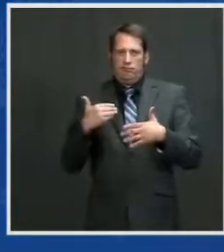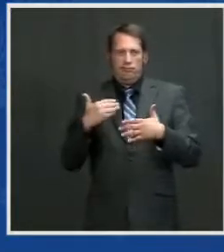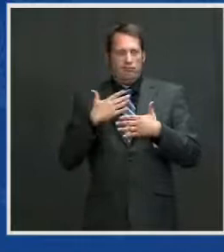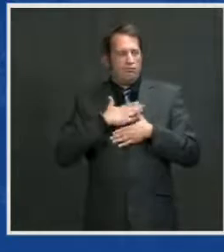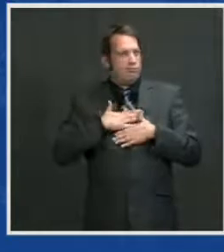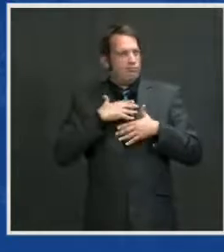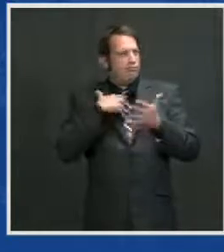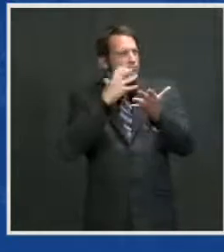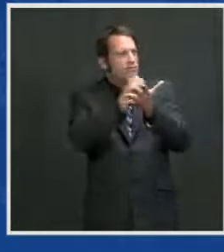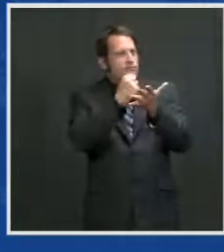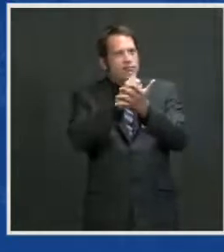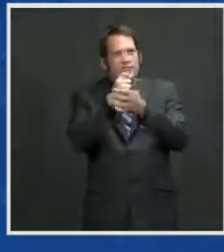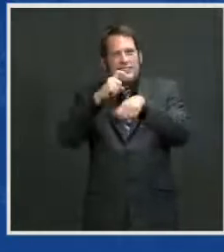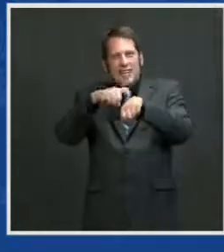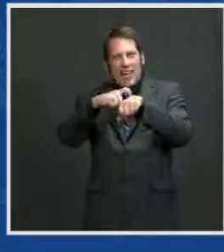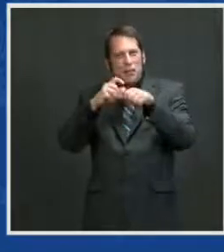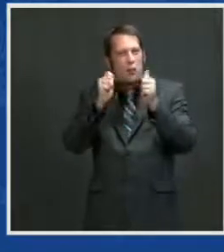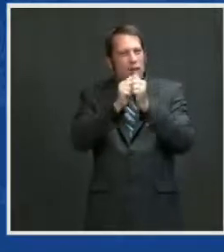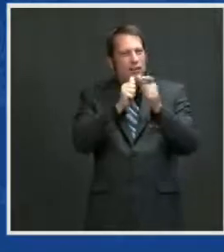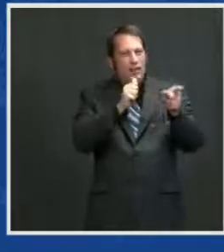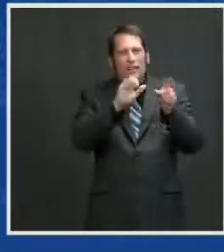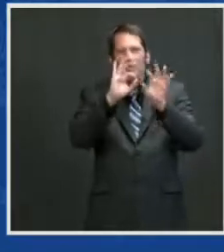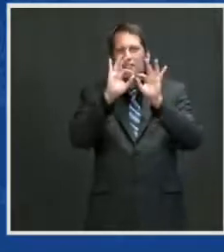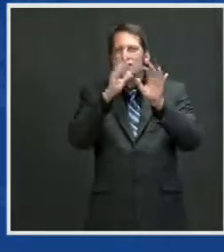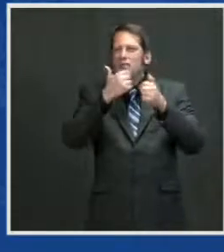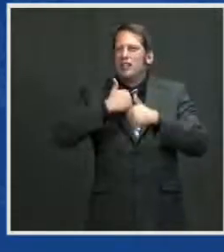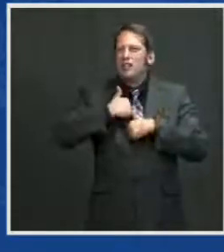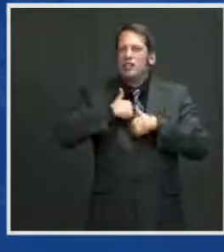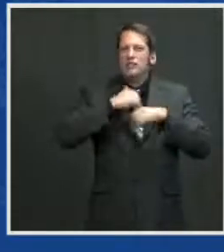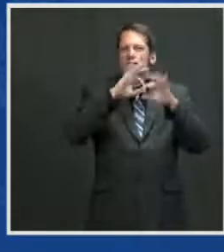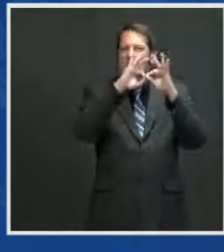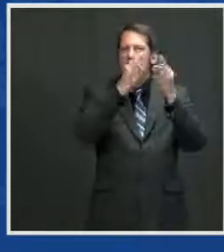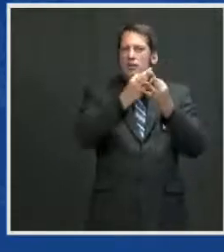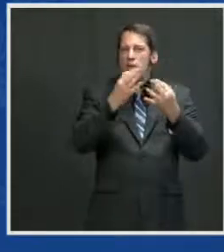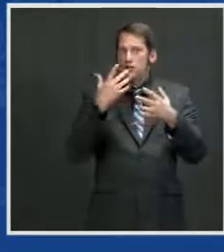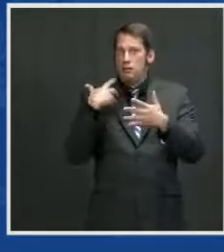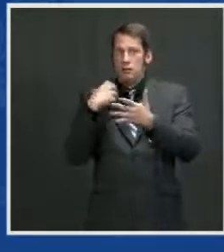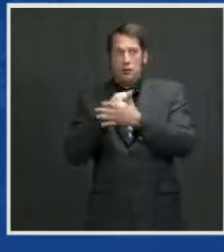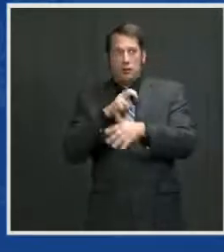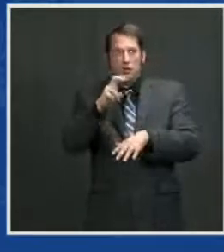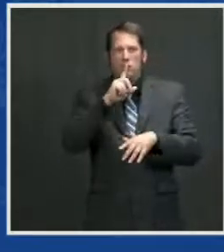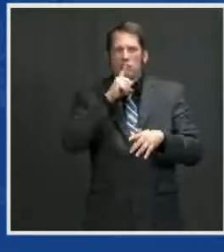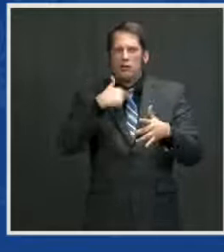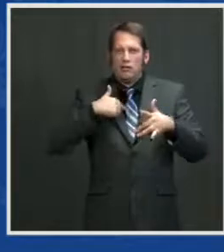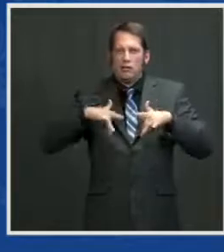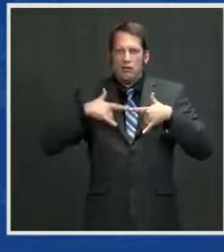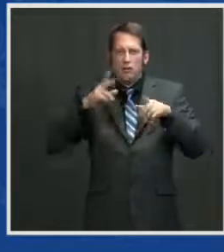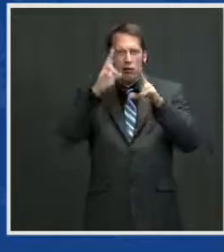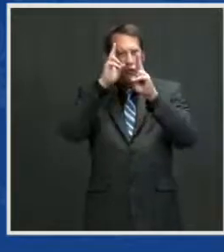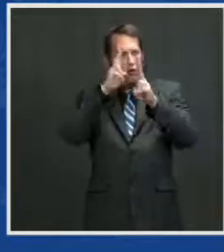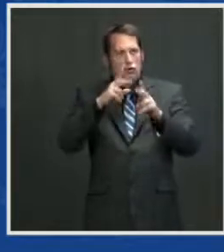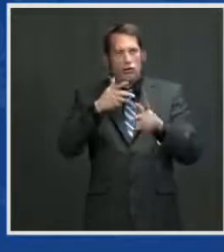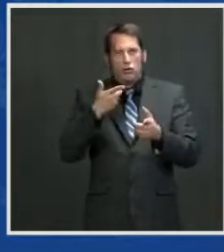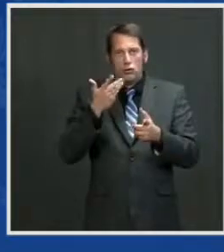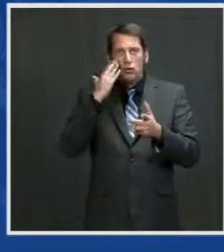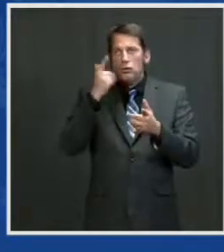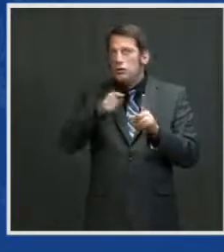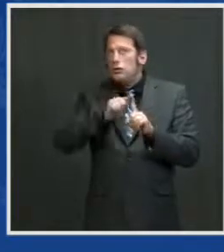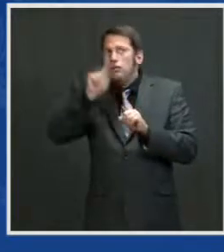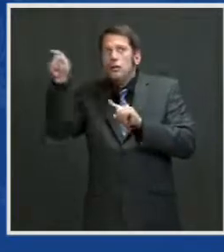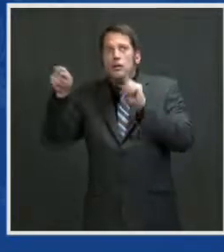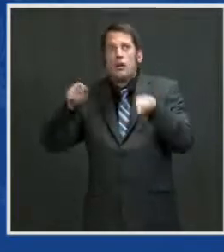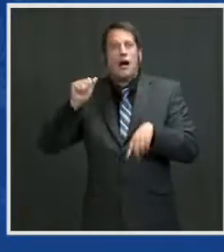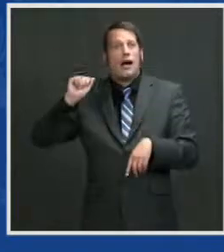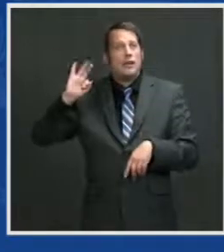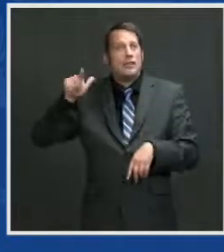go in the world. I had the great honor of being out of Afghanistan and Iraq well over 27, 28 times. I